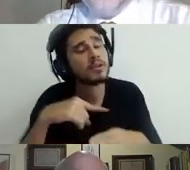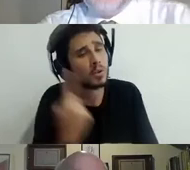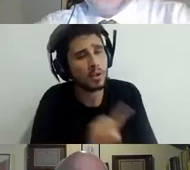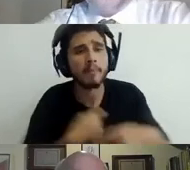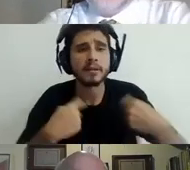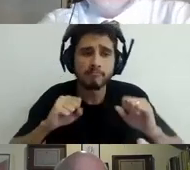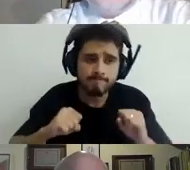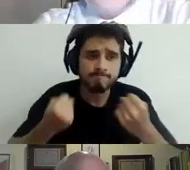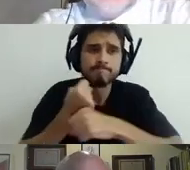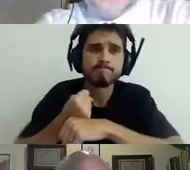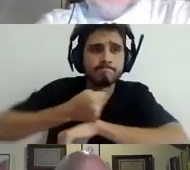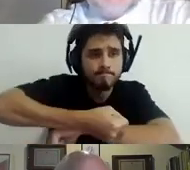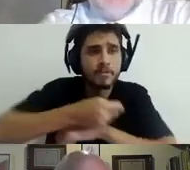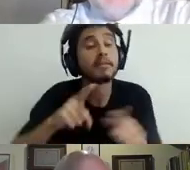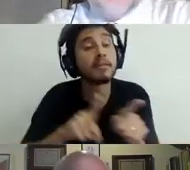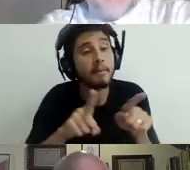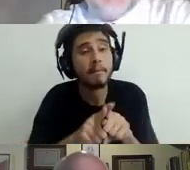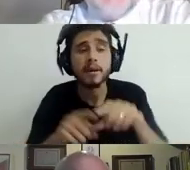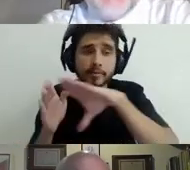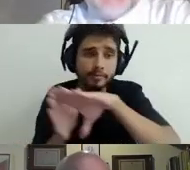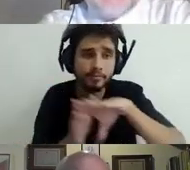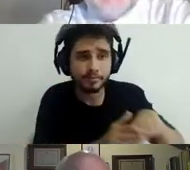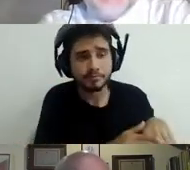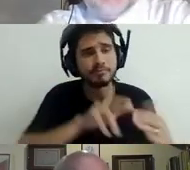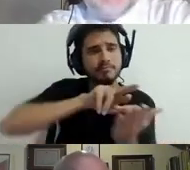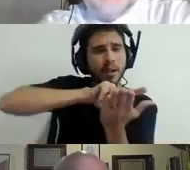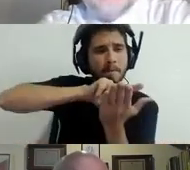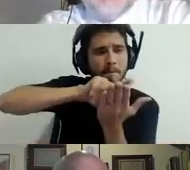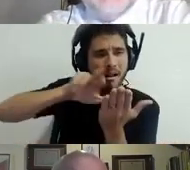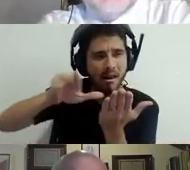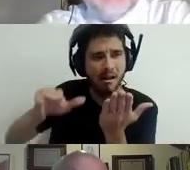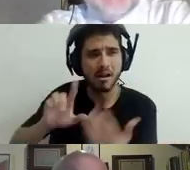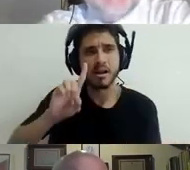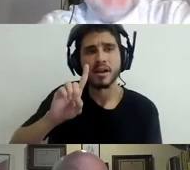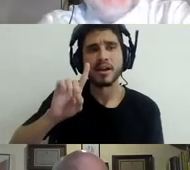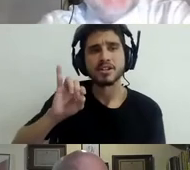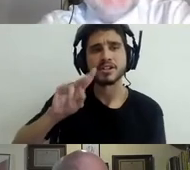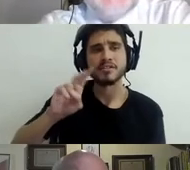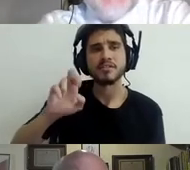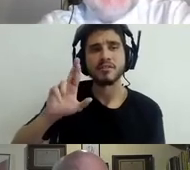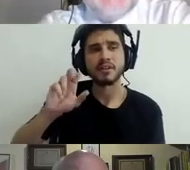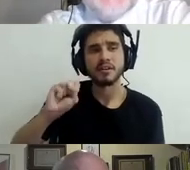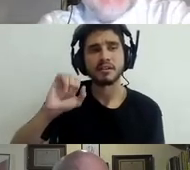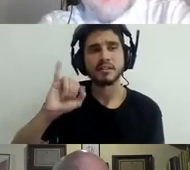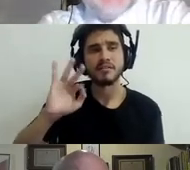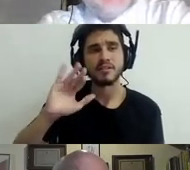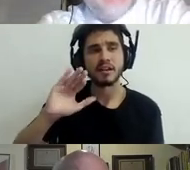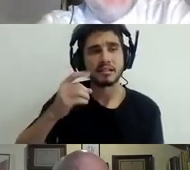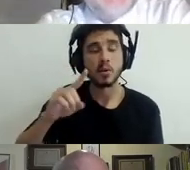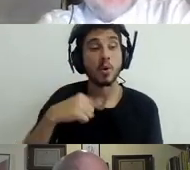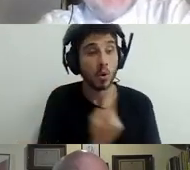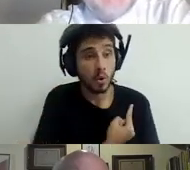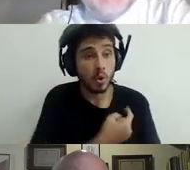Our education systems are as they have been built in the 19th and 20th centuries.